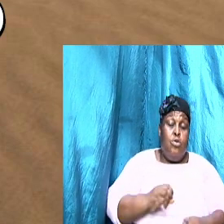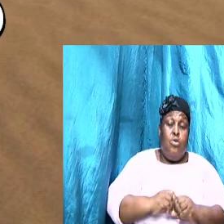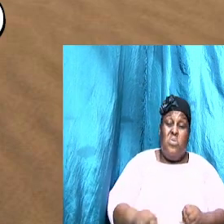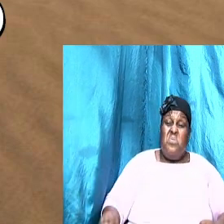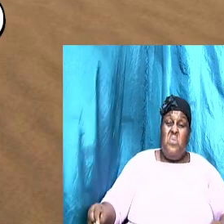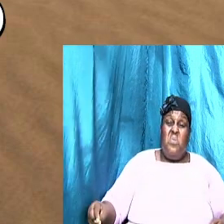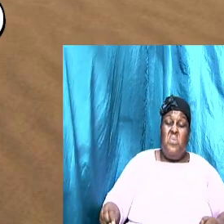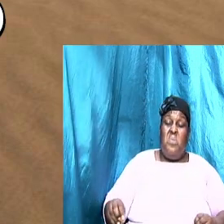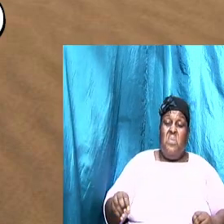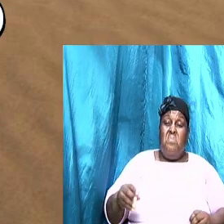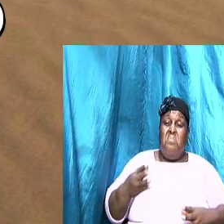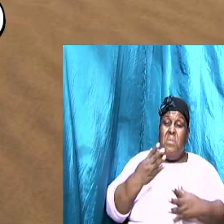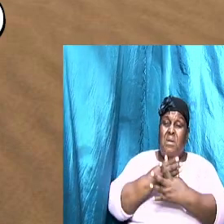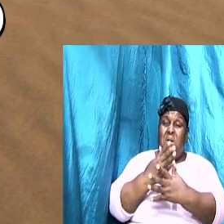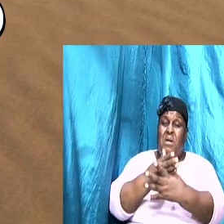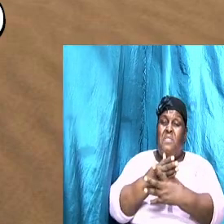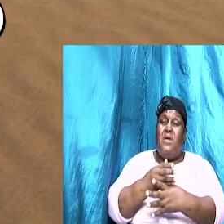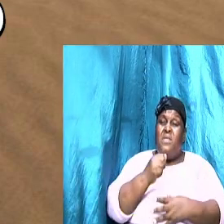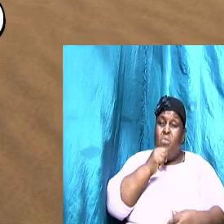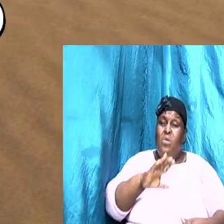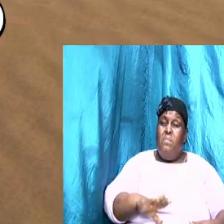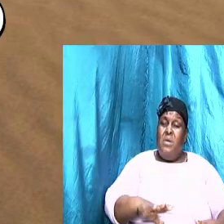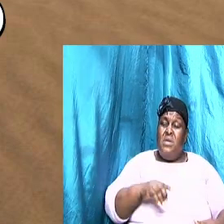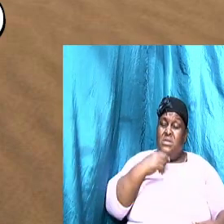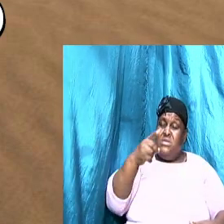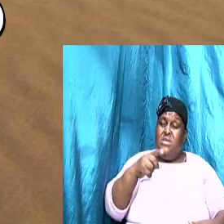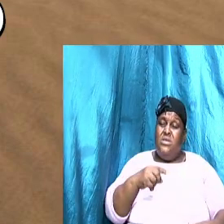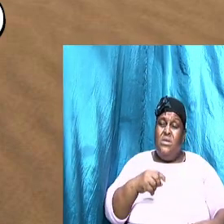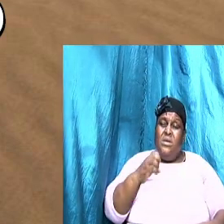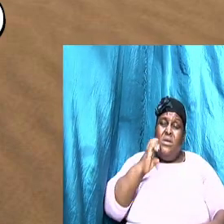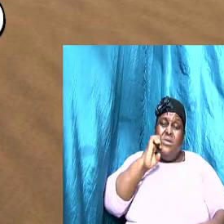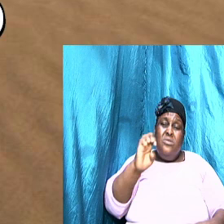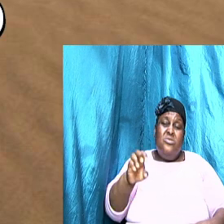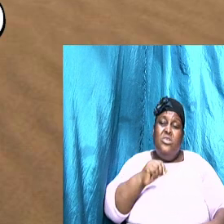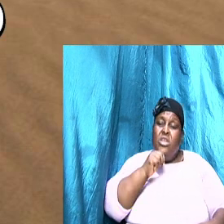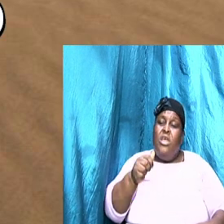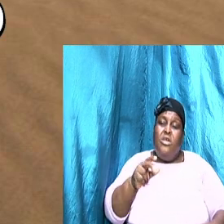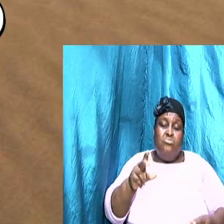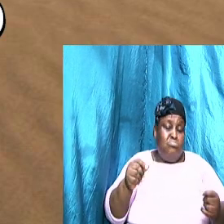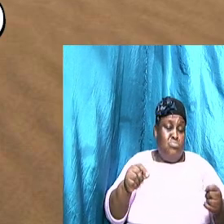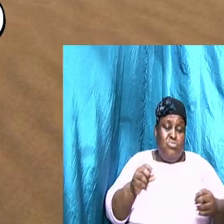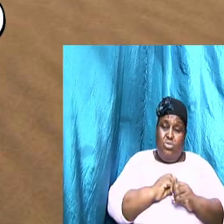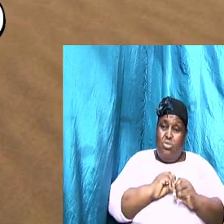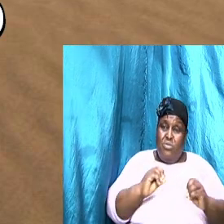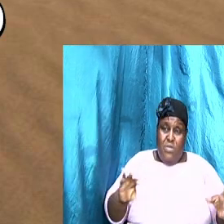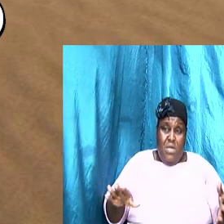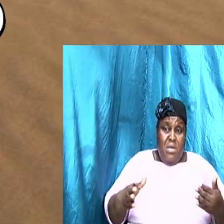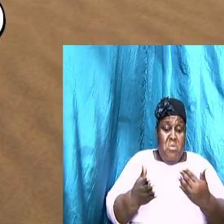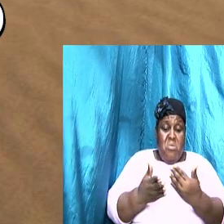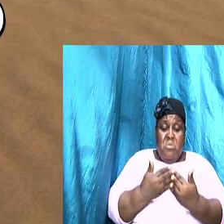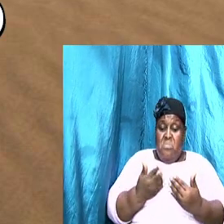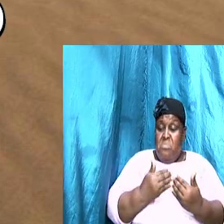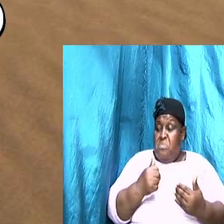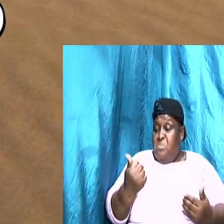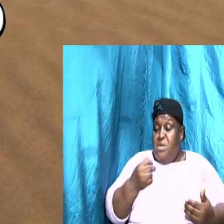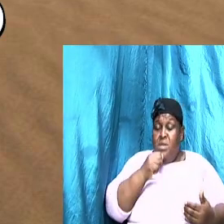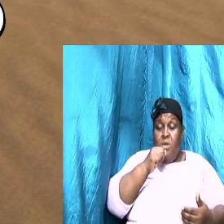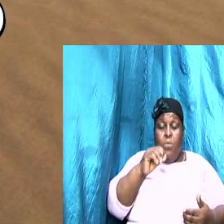and think that she has no contribution to make as simple as any woman might appear